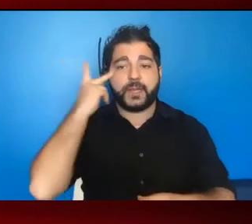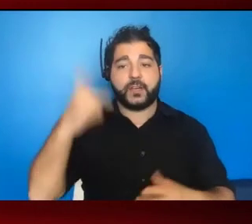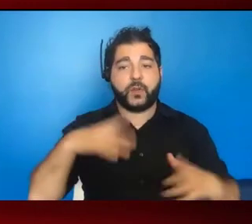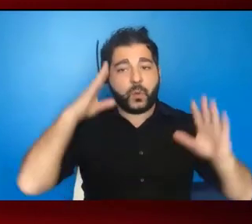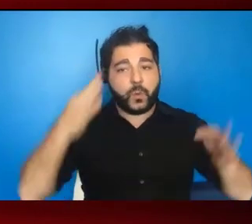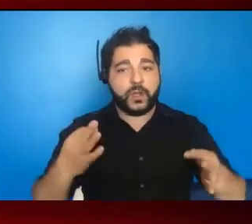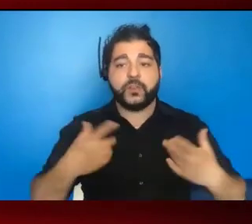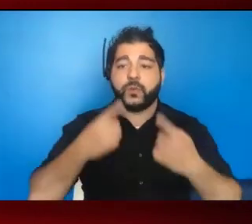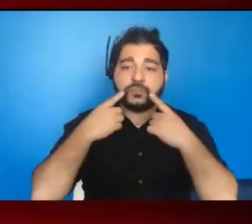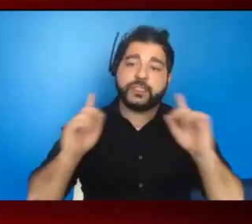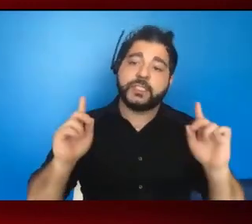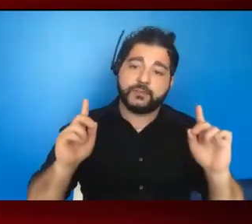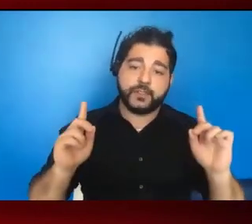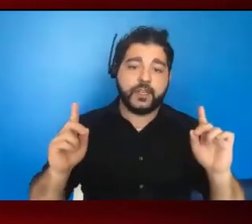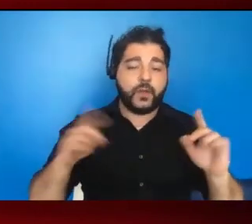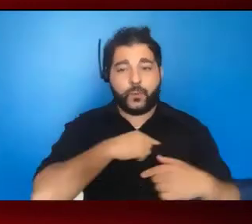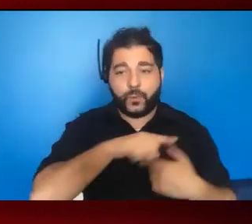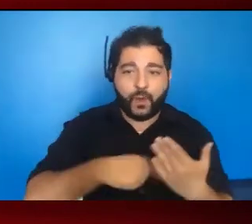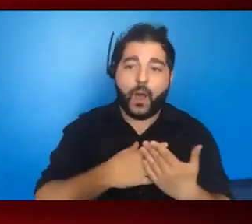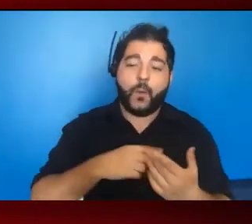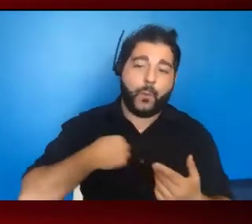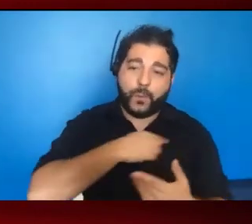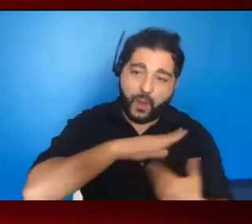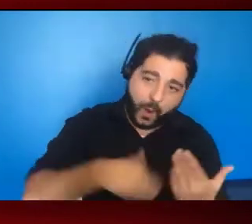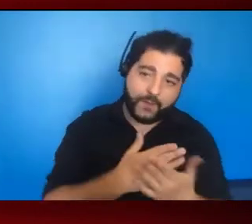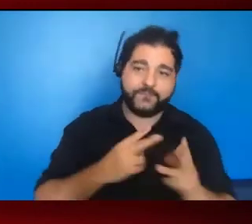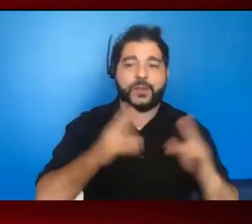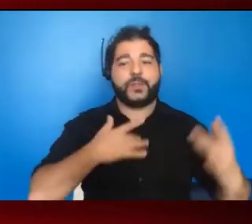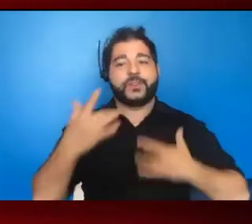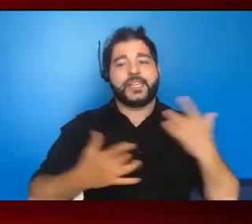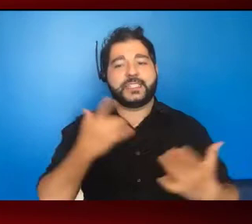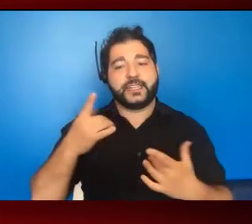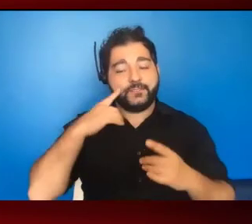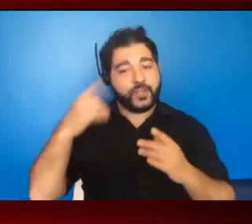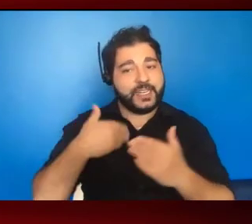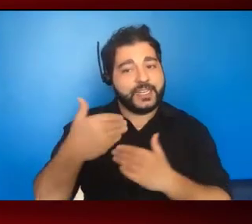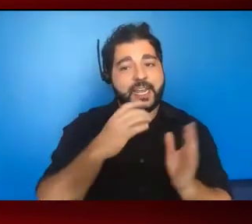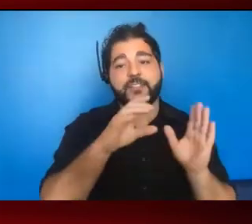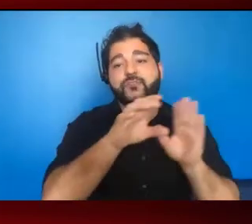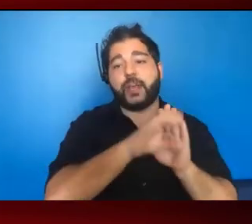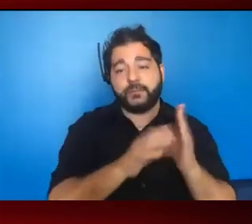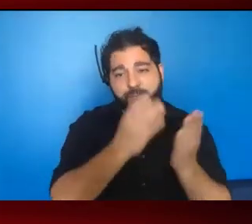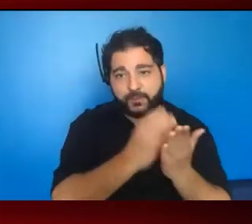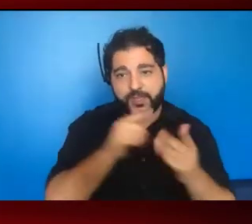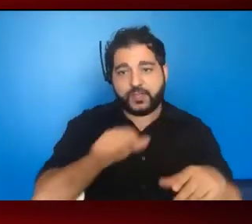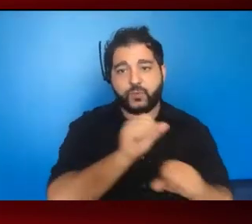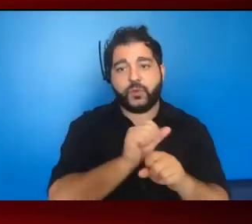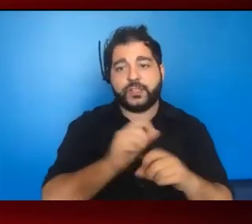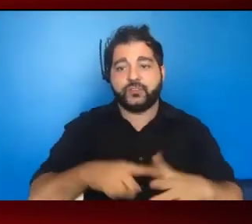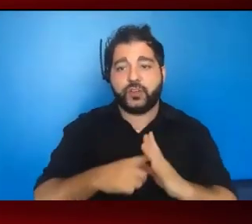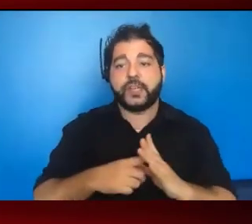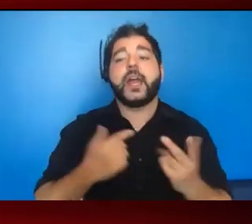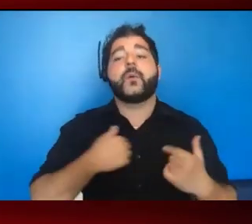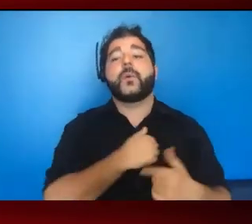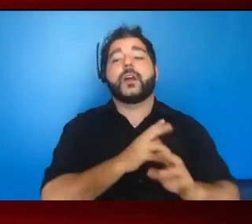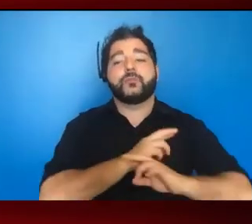able to achieve it. And I think we're all very enthusiastic that the next chapter of this work has begun. And we will